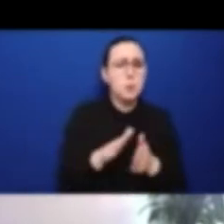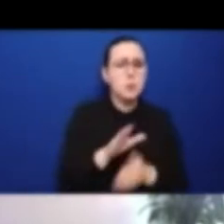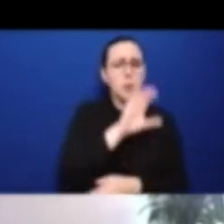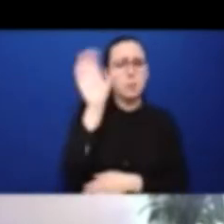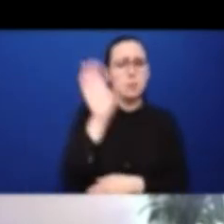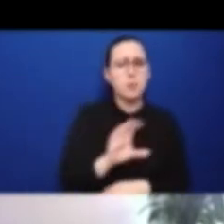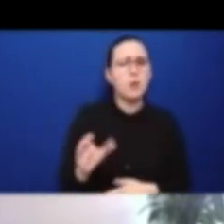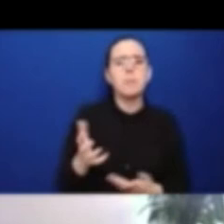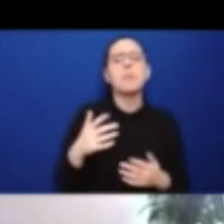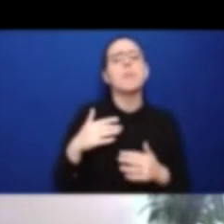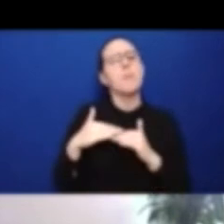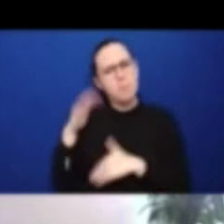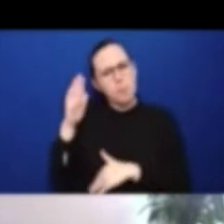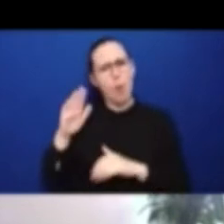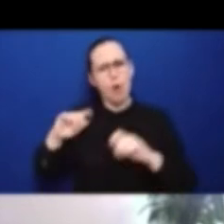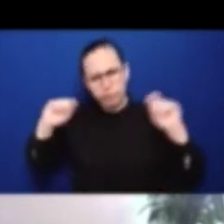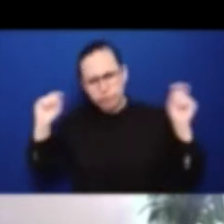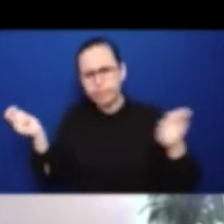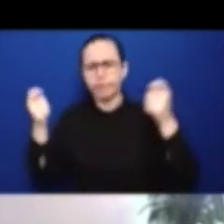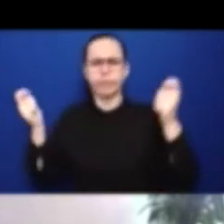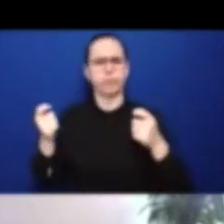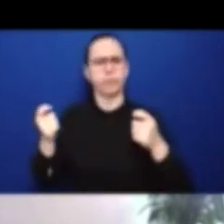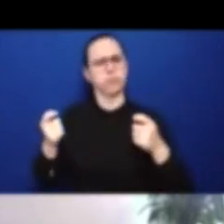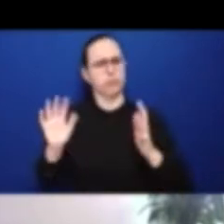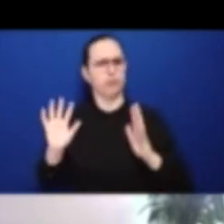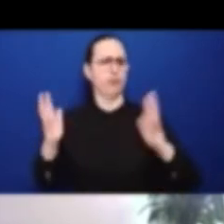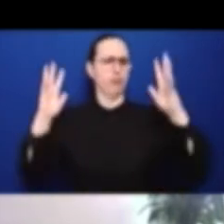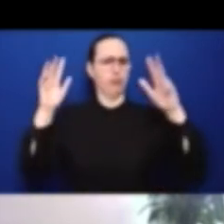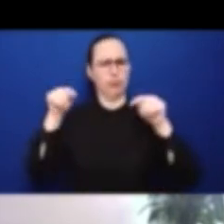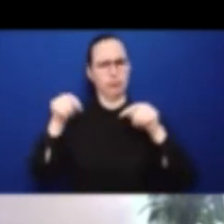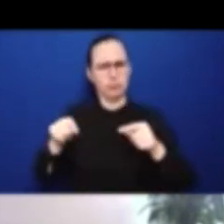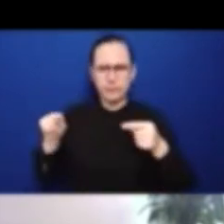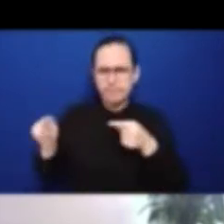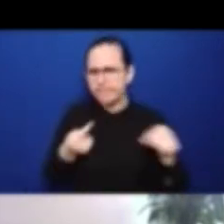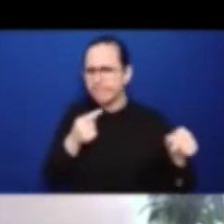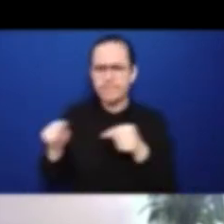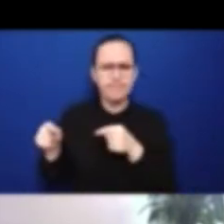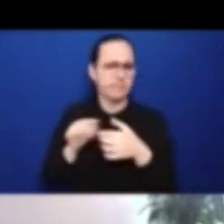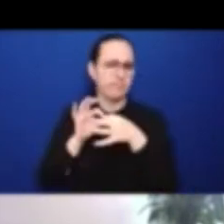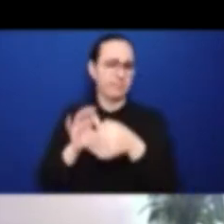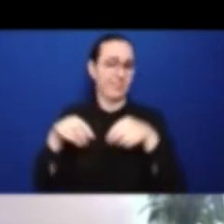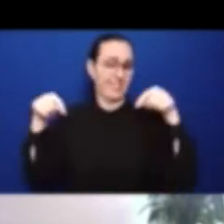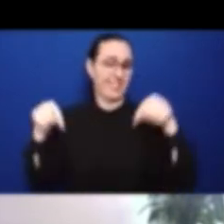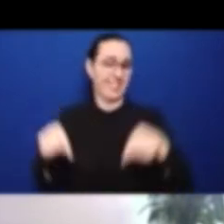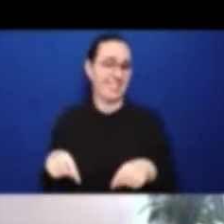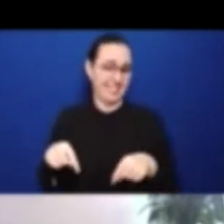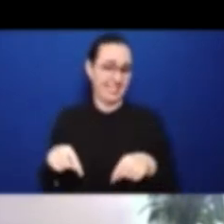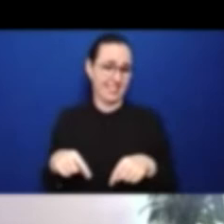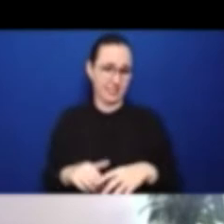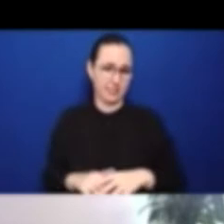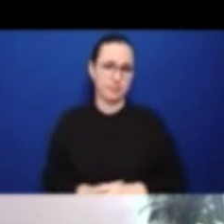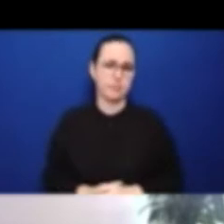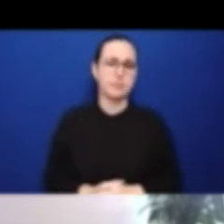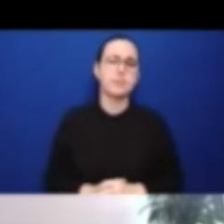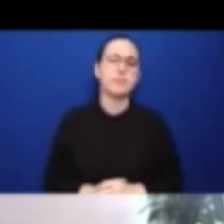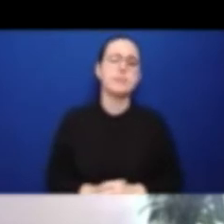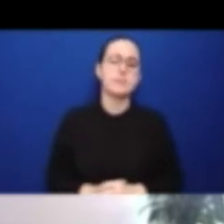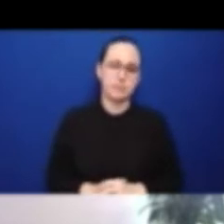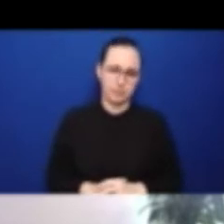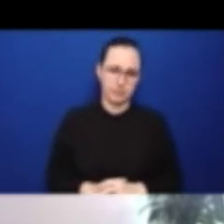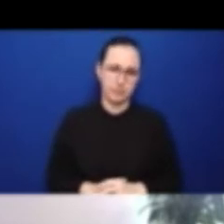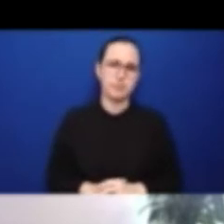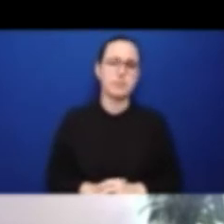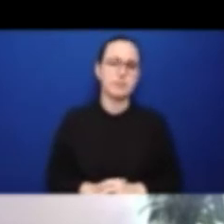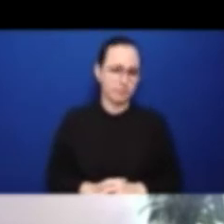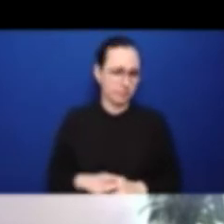And, and maybe with a little bit more planning, we can, we can have a bit more of a discussion and things.